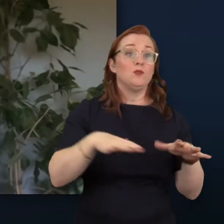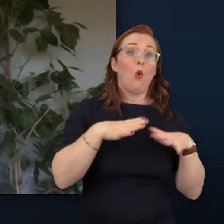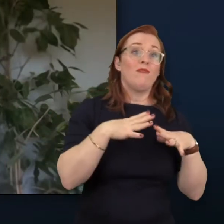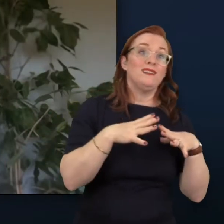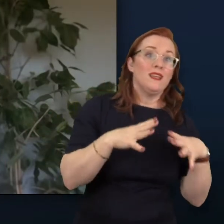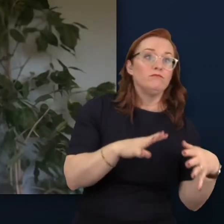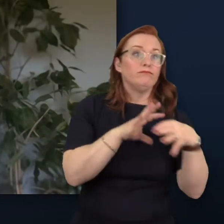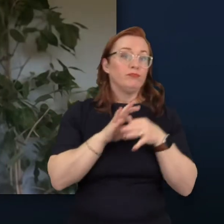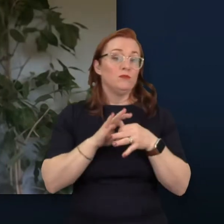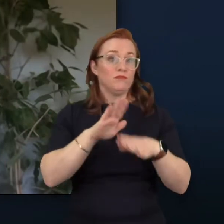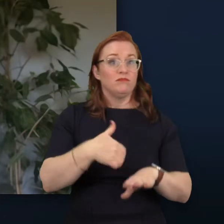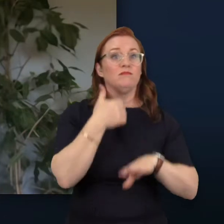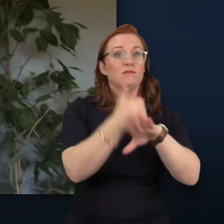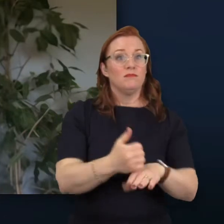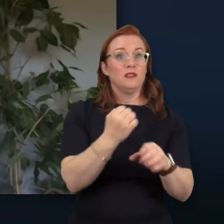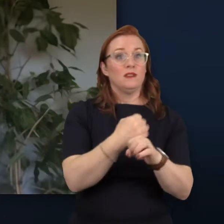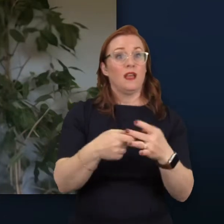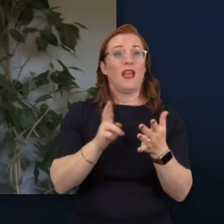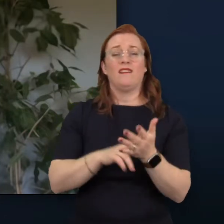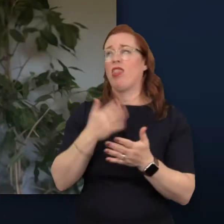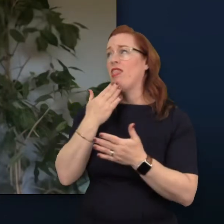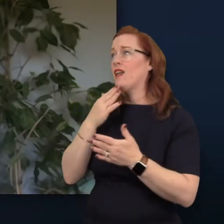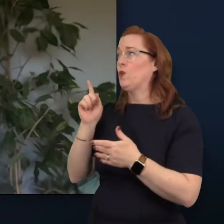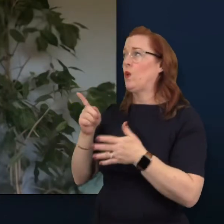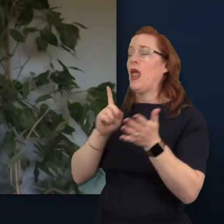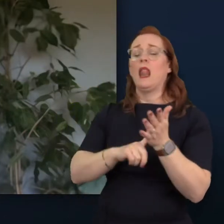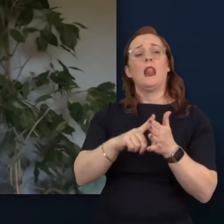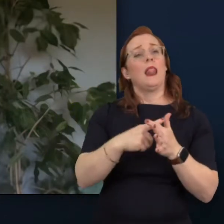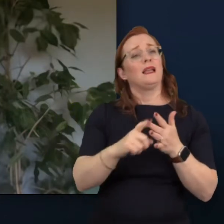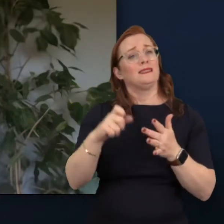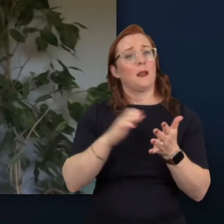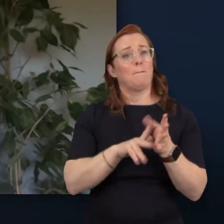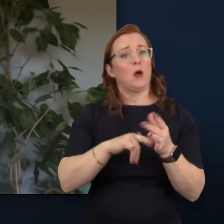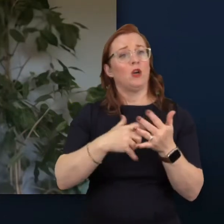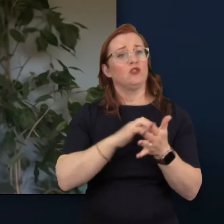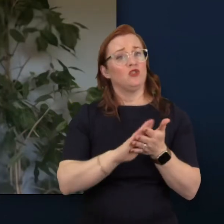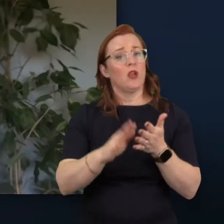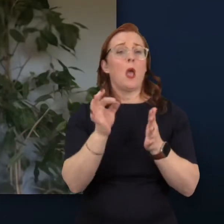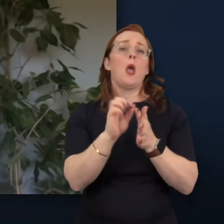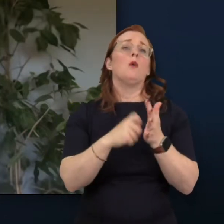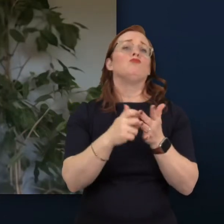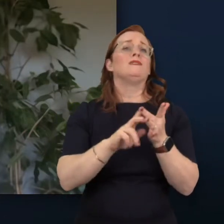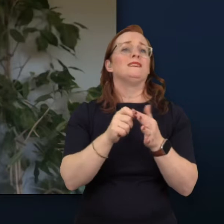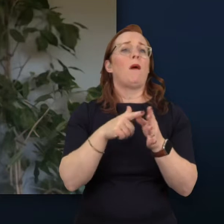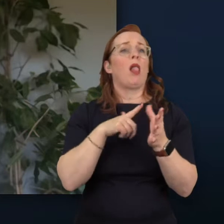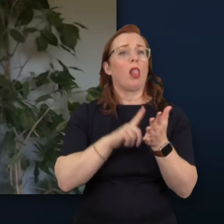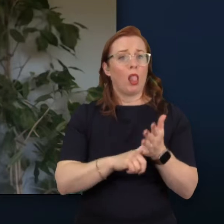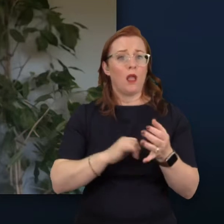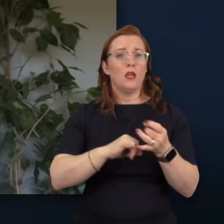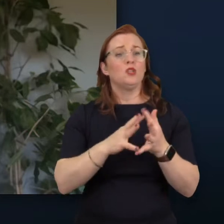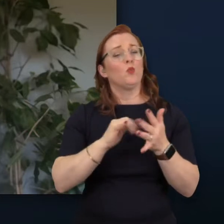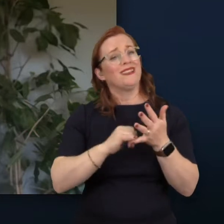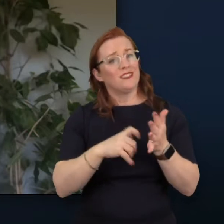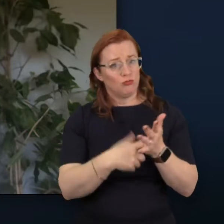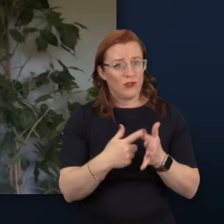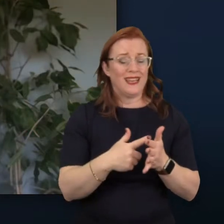as founding members. Thank you, Lexic, Marsh, Principal, Swiss Re, Underright Me